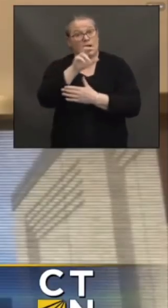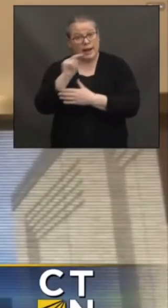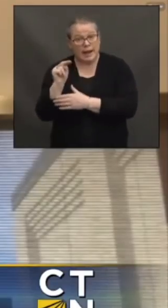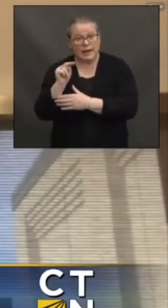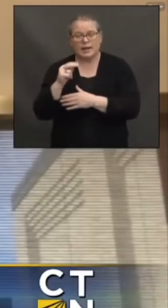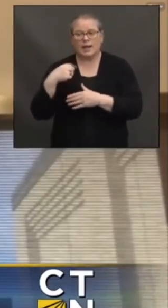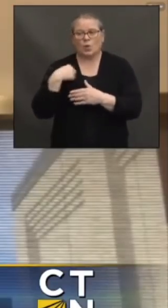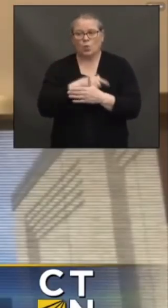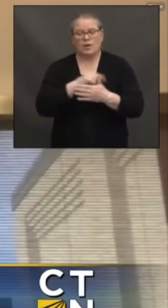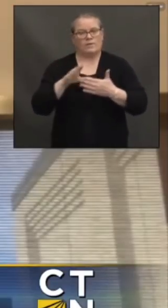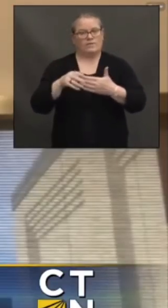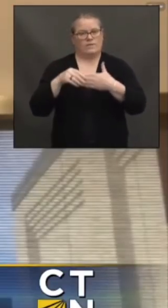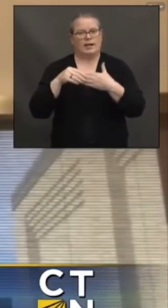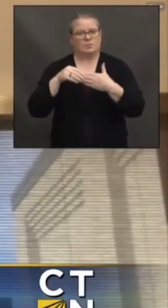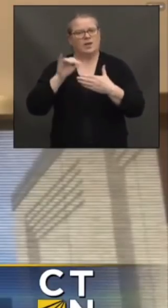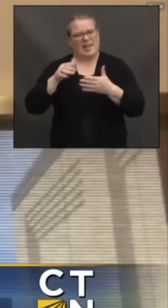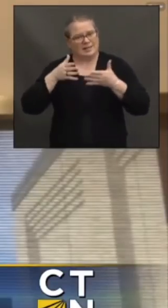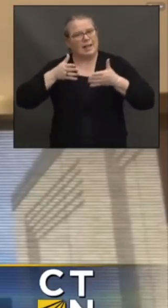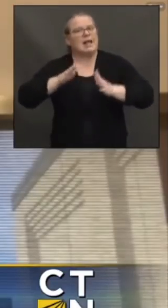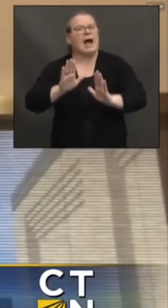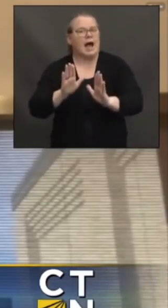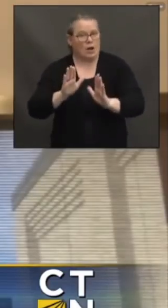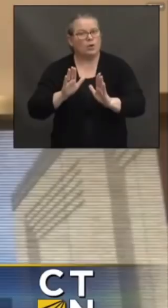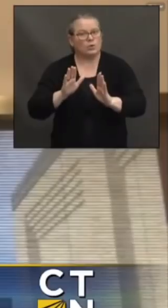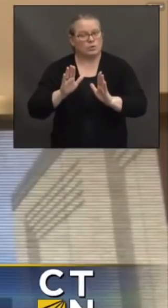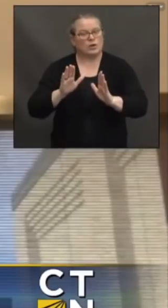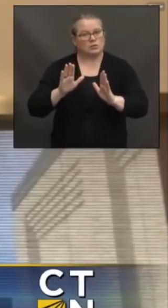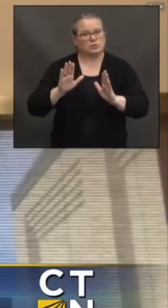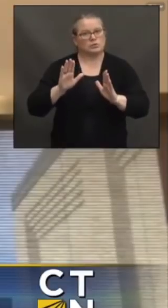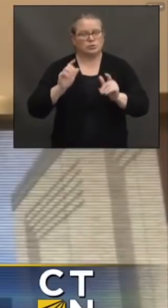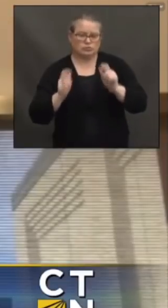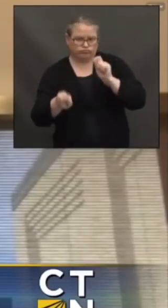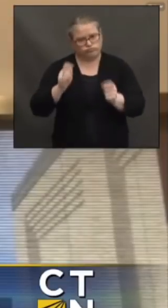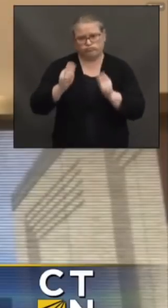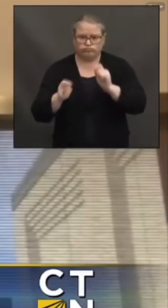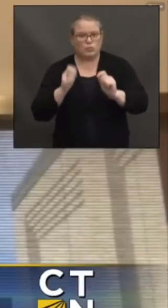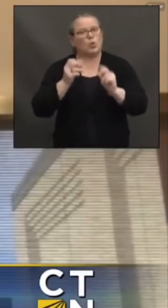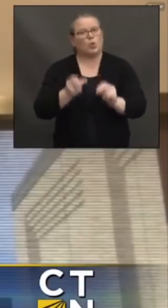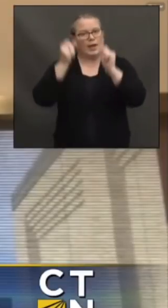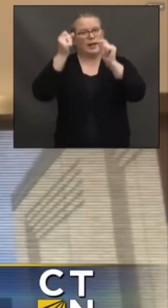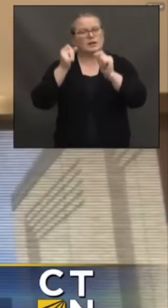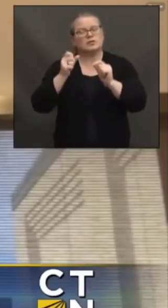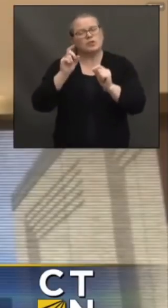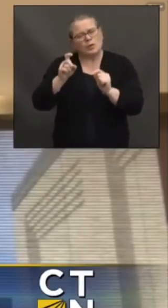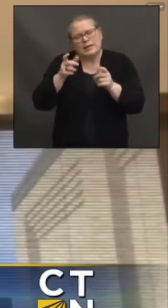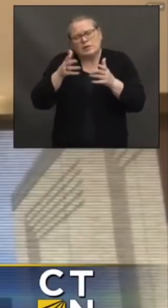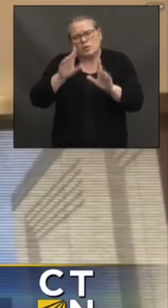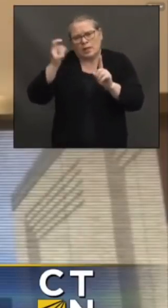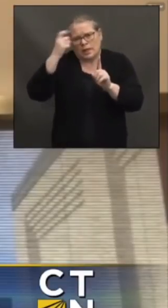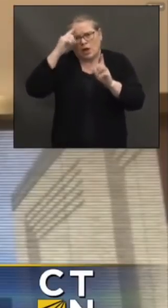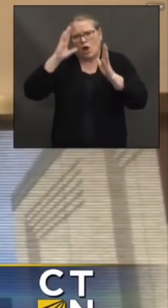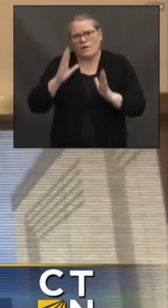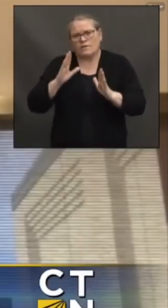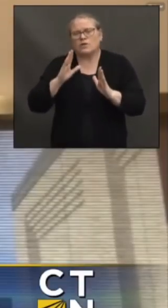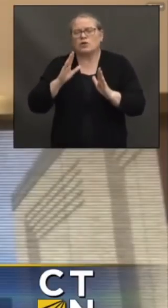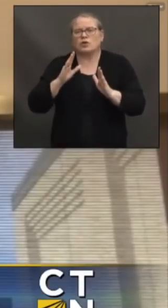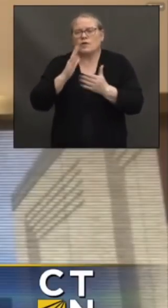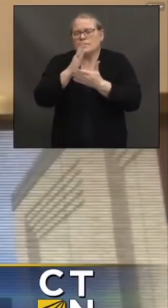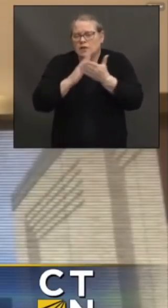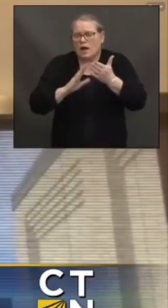arise, and so we do believe that the governor will need to have some discretion to ensure that there's flexibility in how these dollars are used.